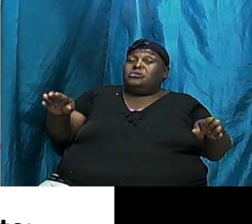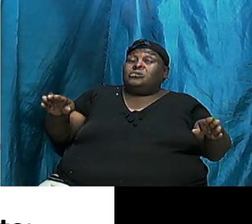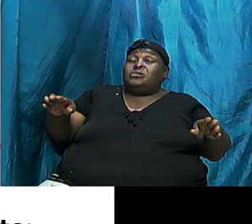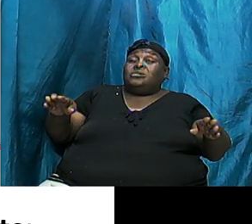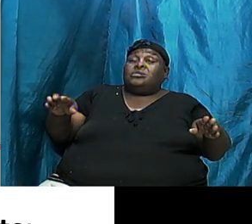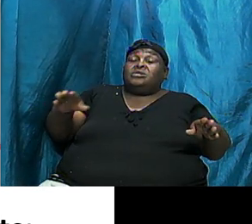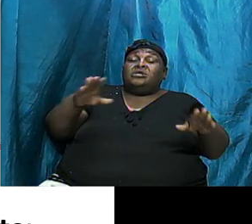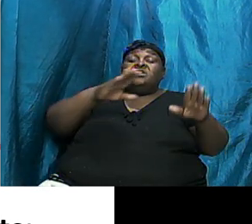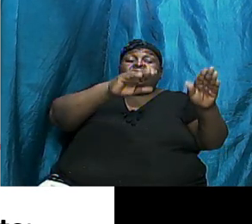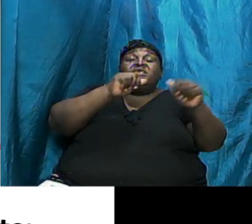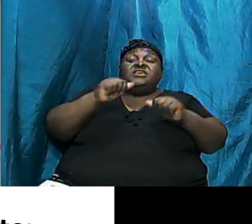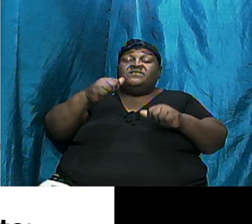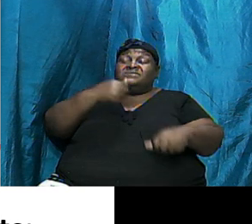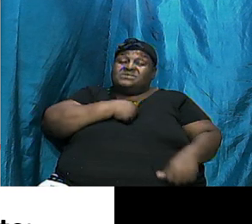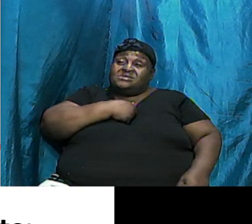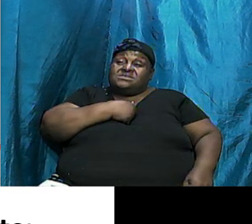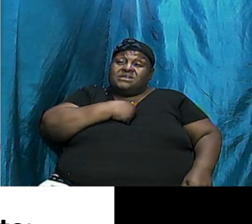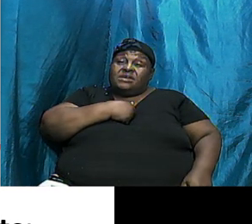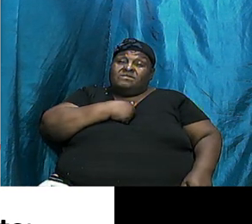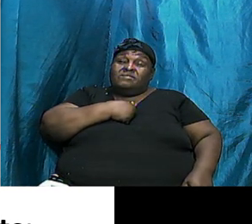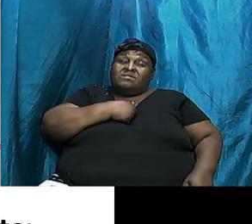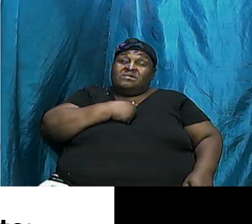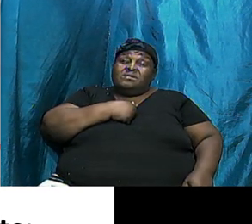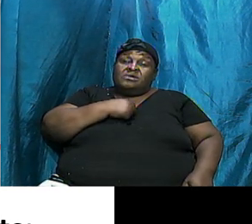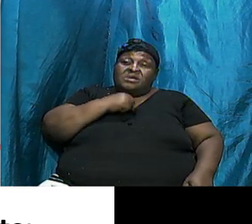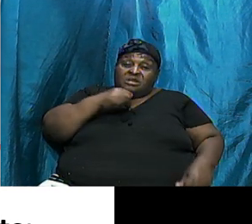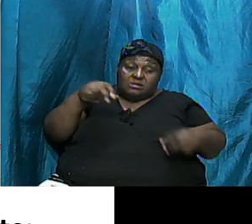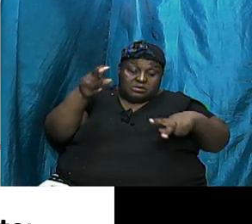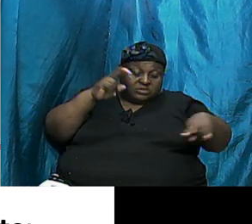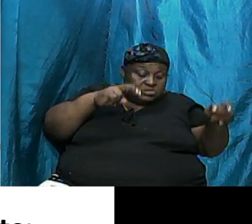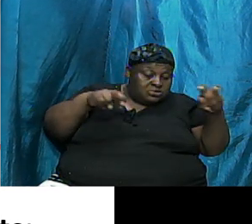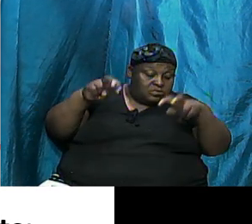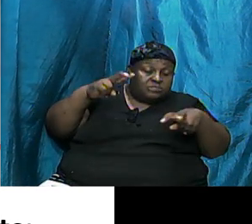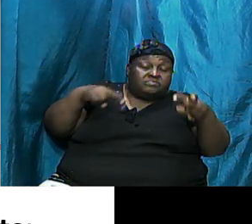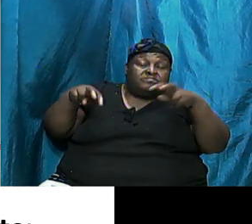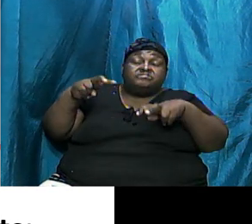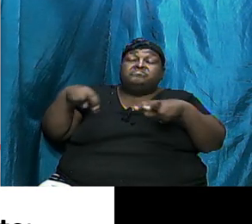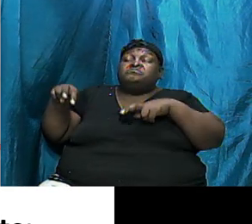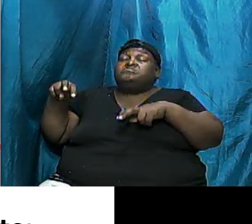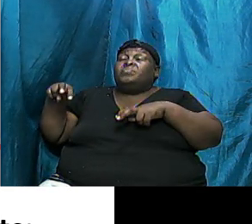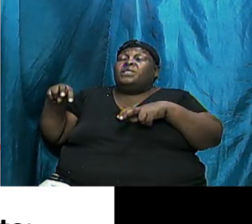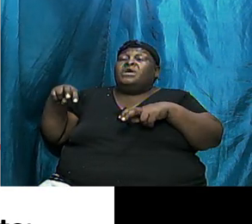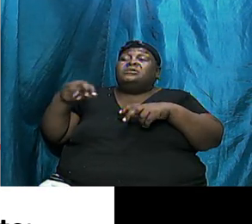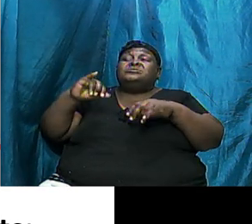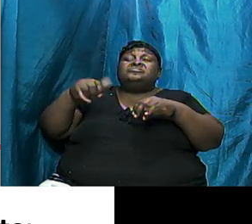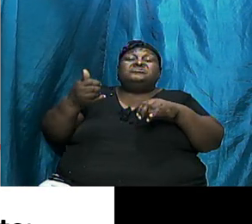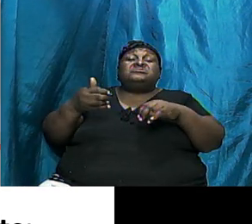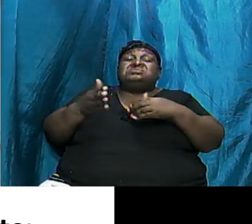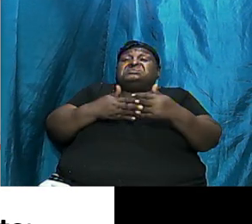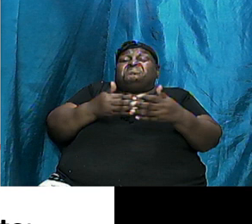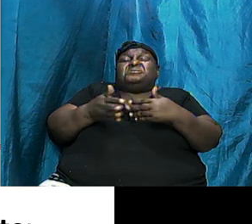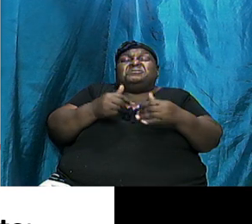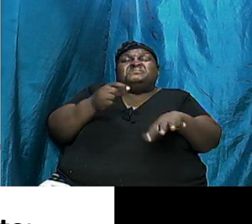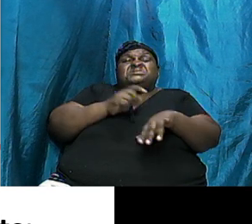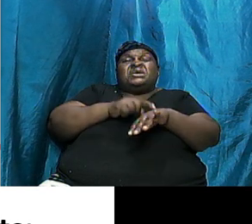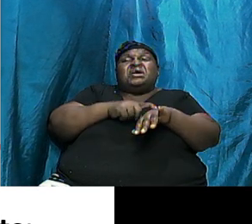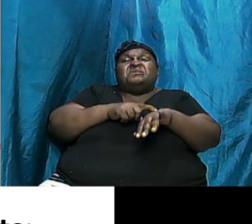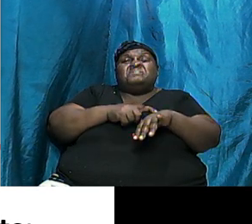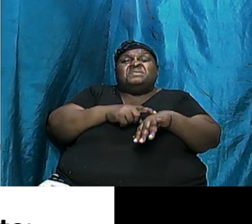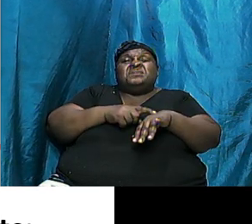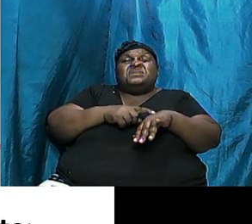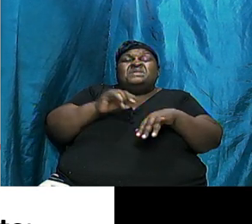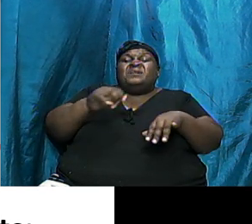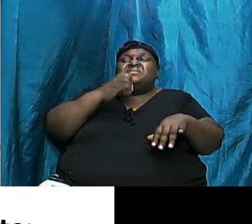ourselves unchecked, it is just a matter of time that the